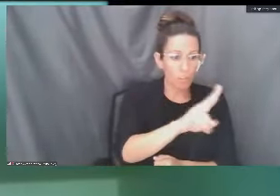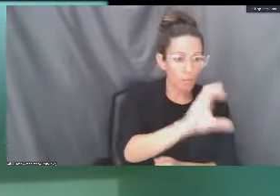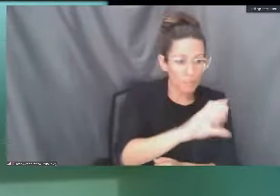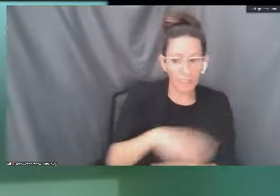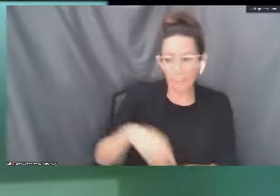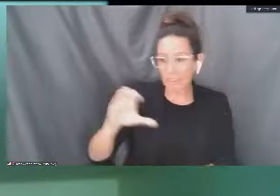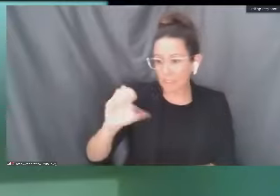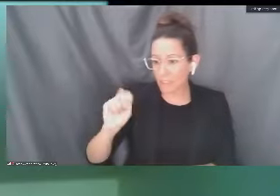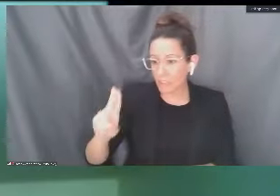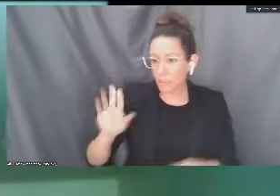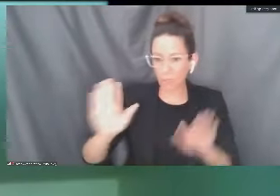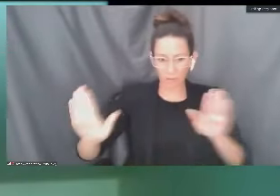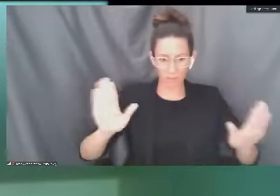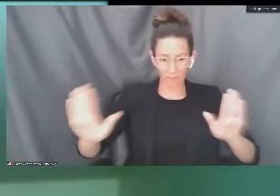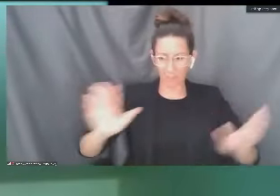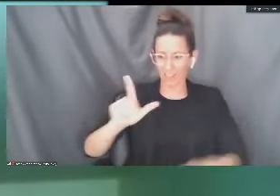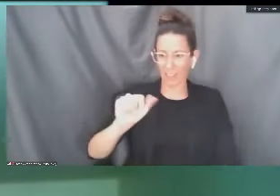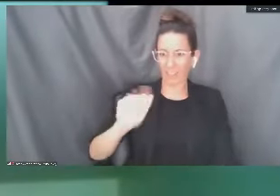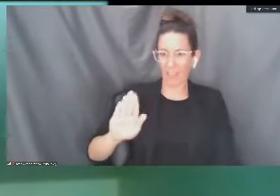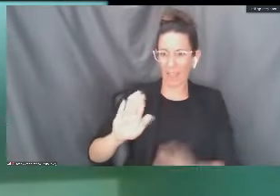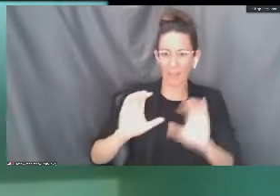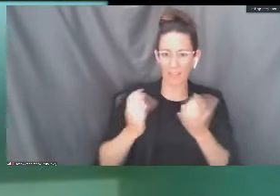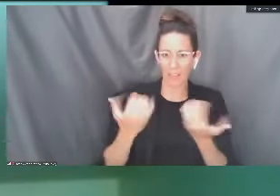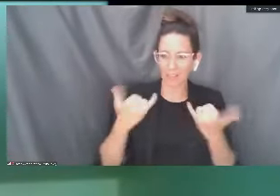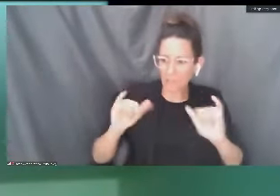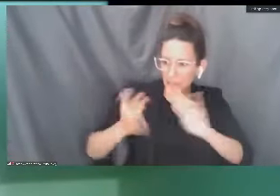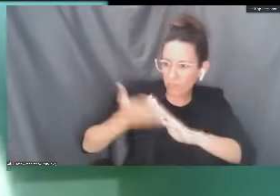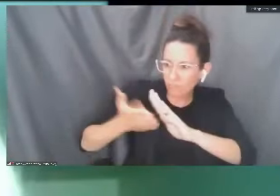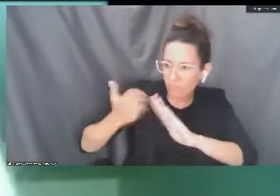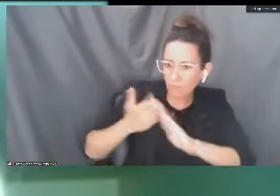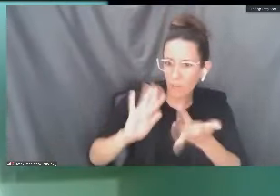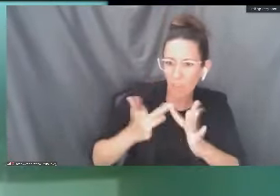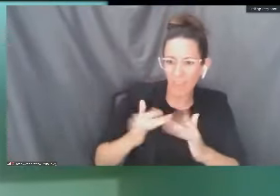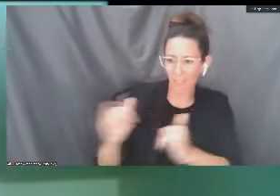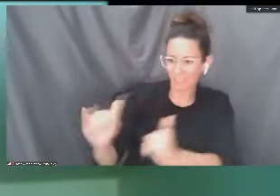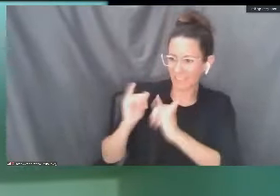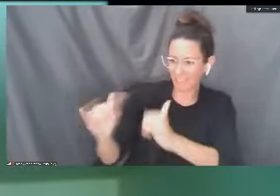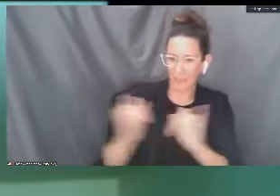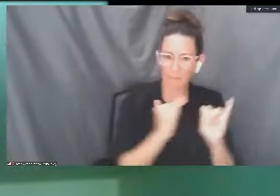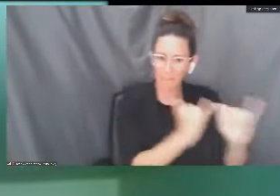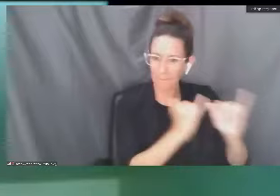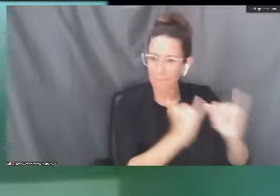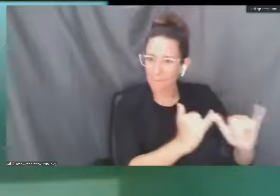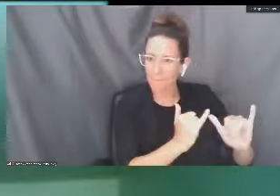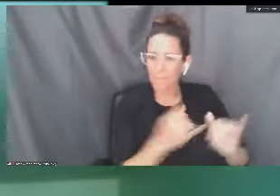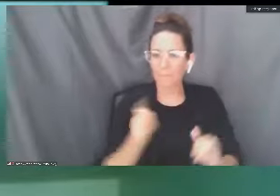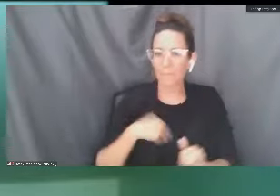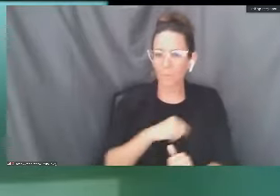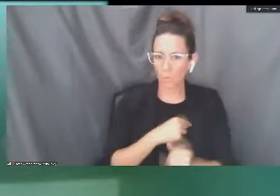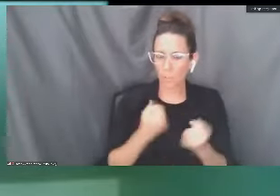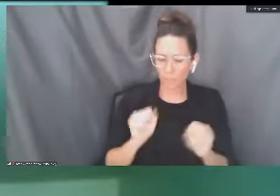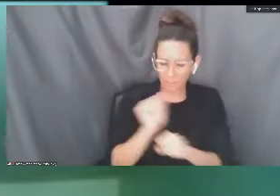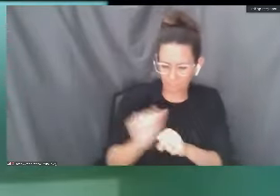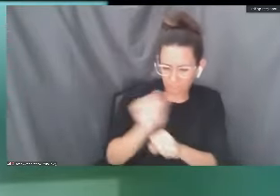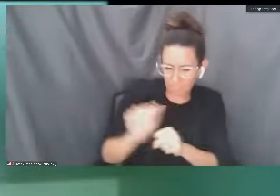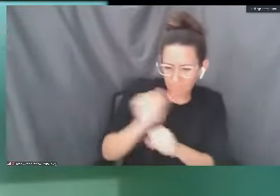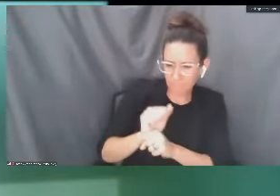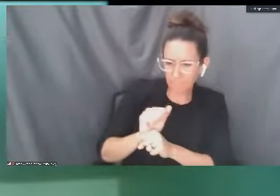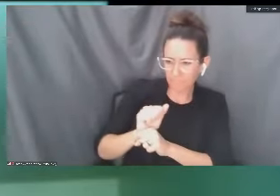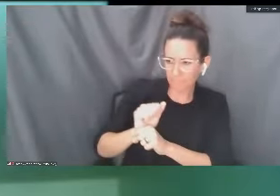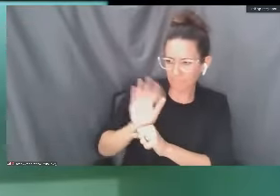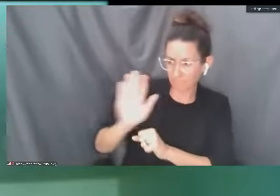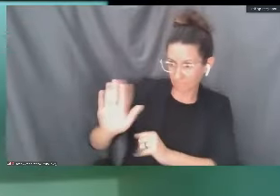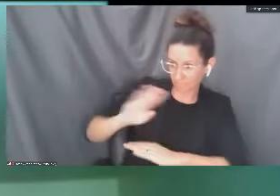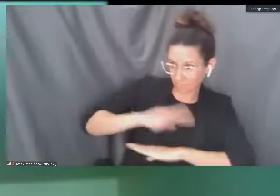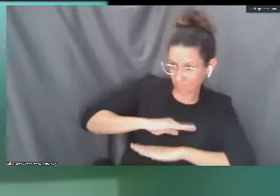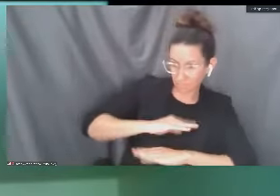monitoring them to see how they are transitioning to online instruction. And we are working carefully to make sure that we meet the requirements